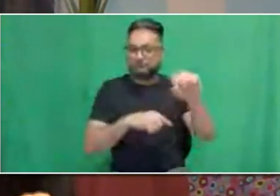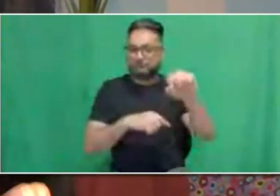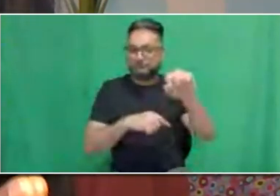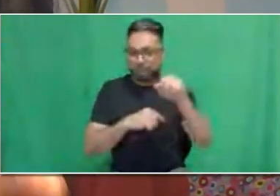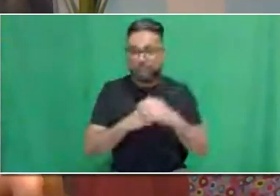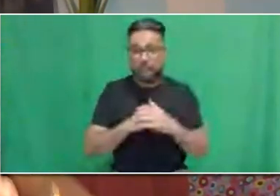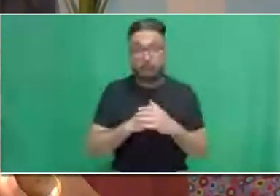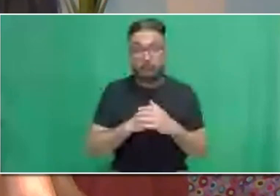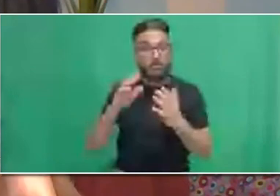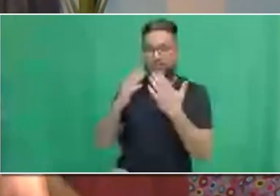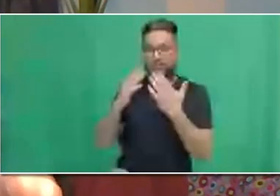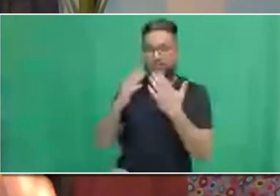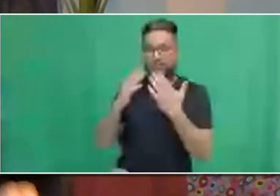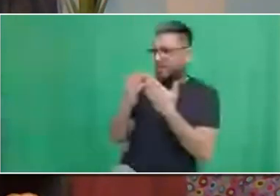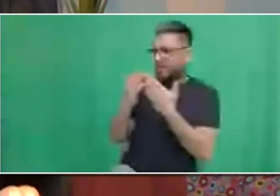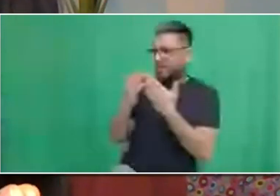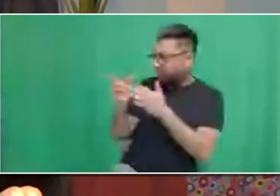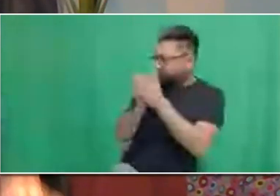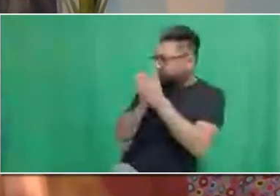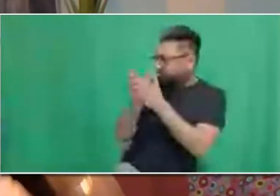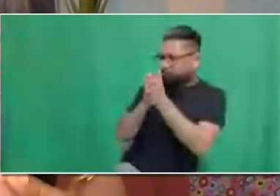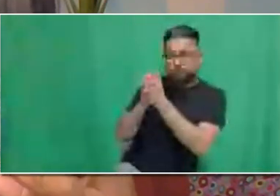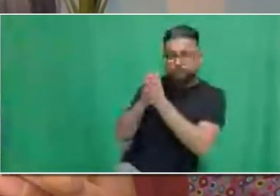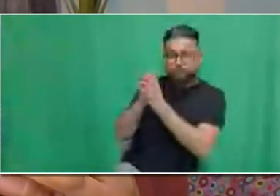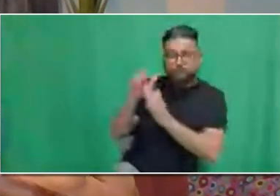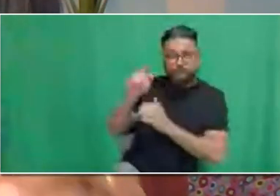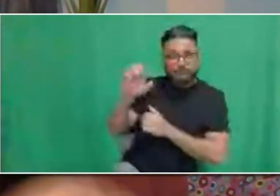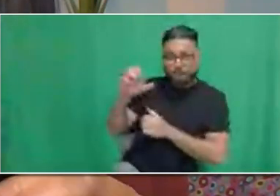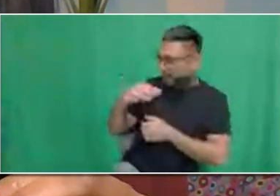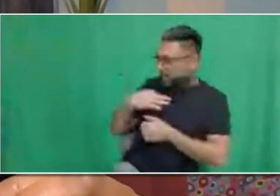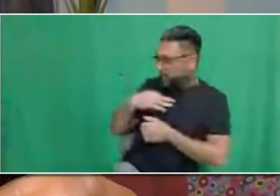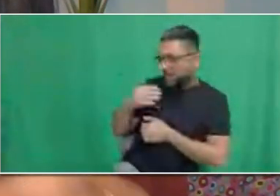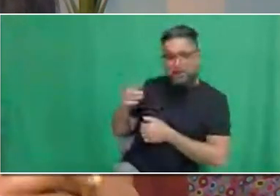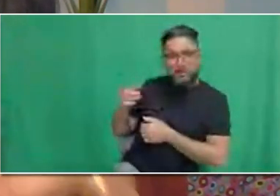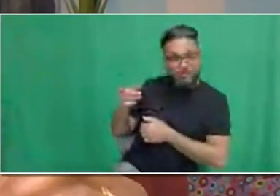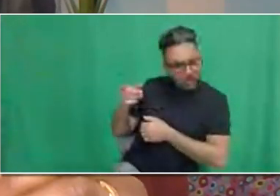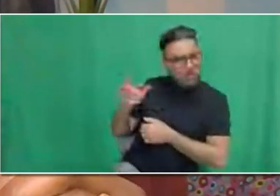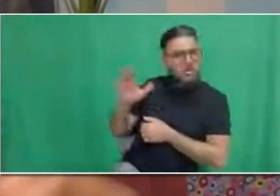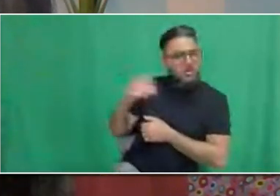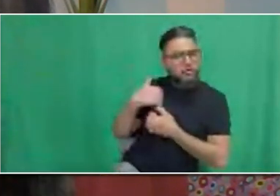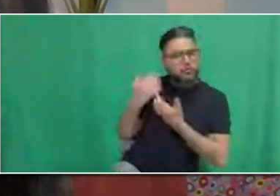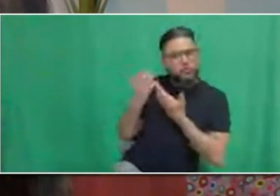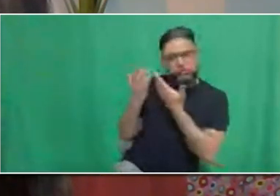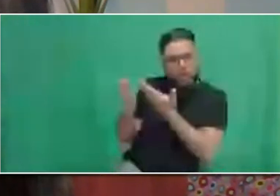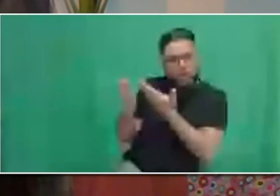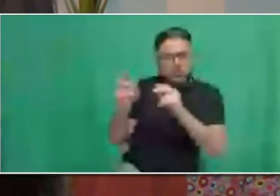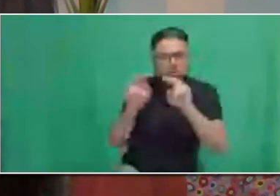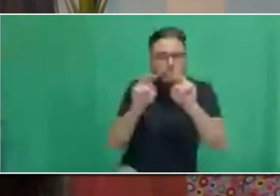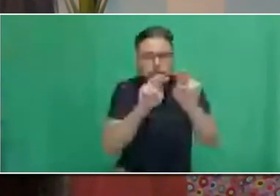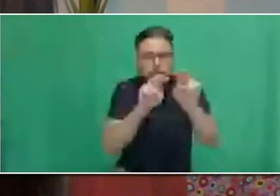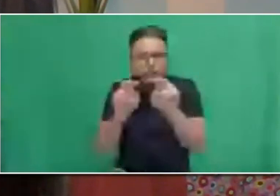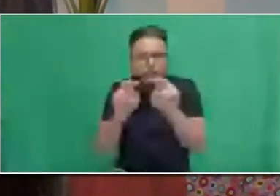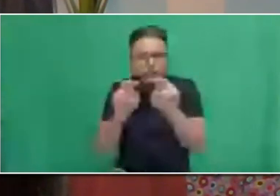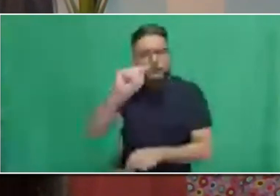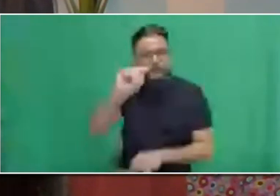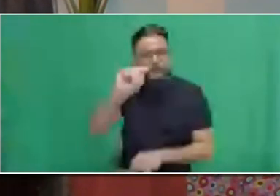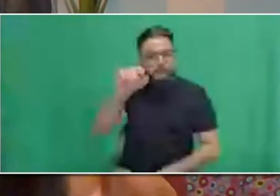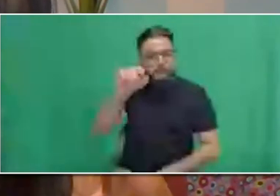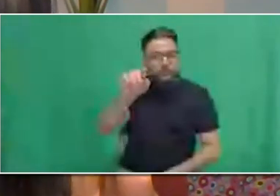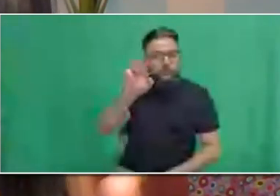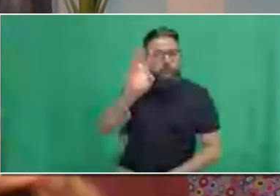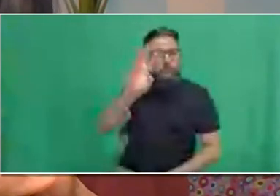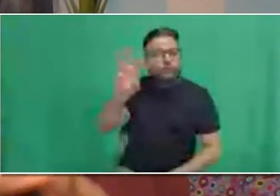site, create your candidate profile, and apply directly for any jobs you feel that you meet the qualifications for.